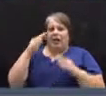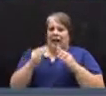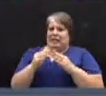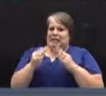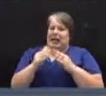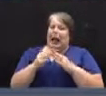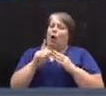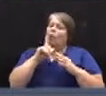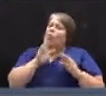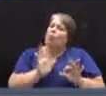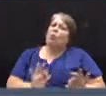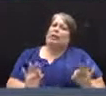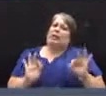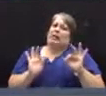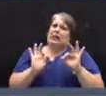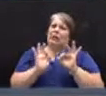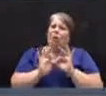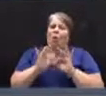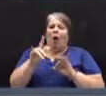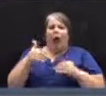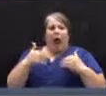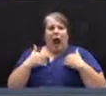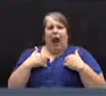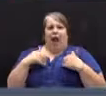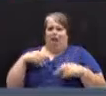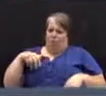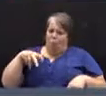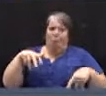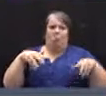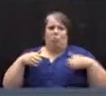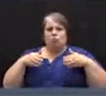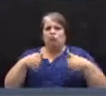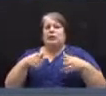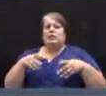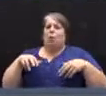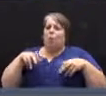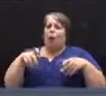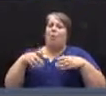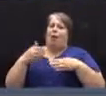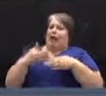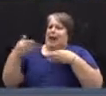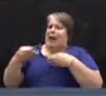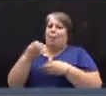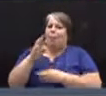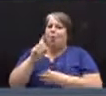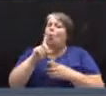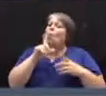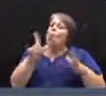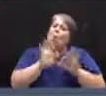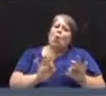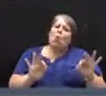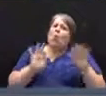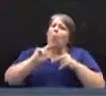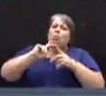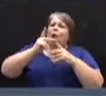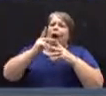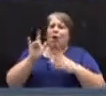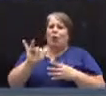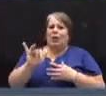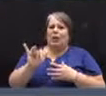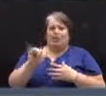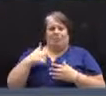is extremely important, and having walkable streets and walkable neighborhoods is a priority. And so I'm just speaking